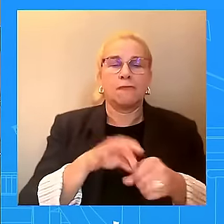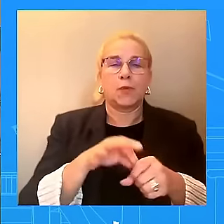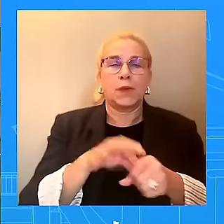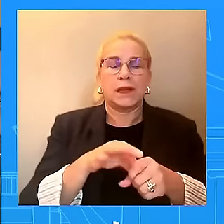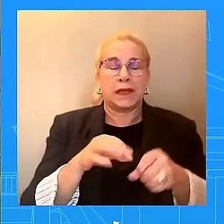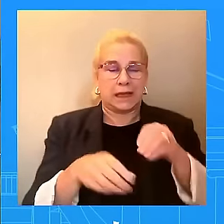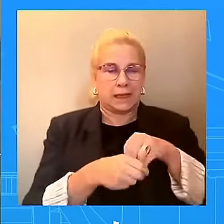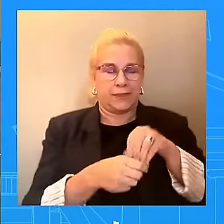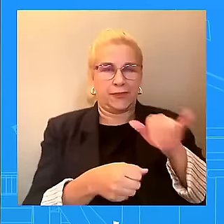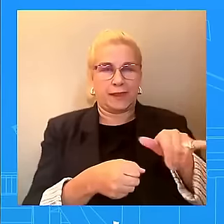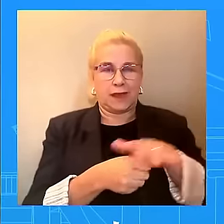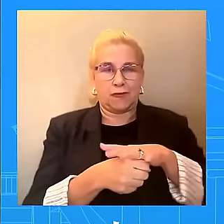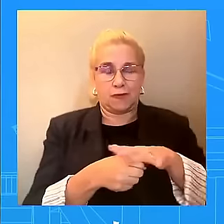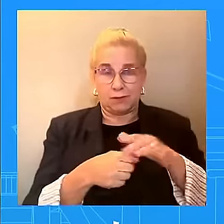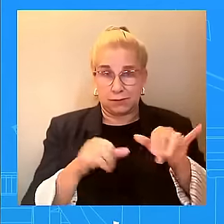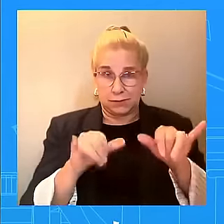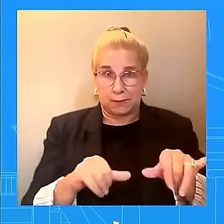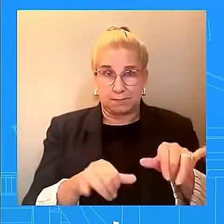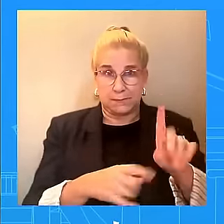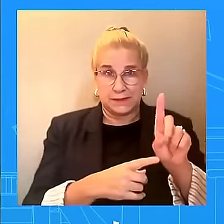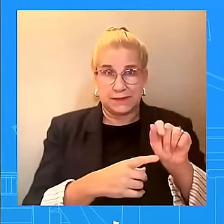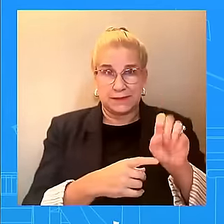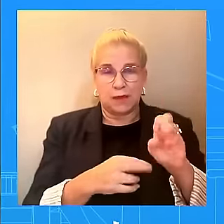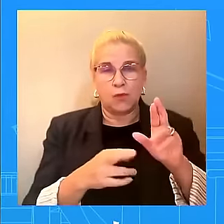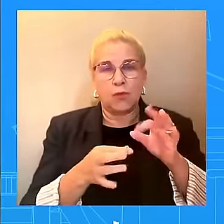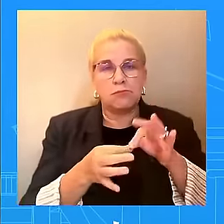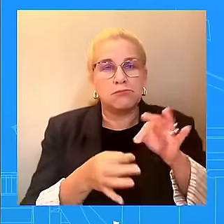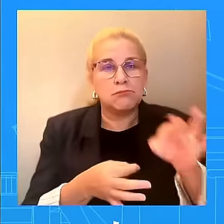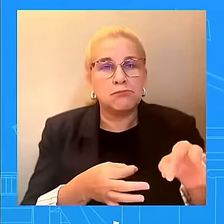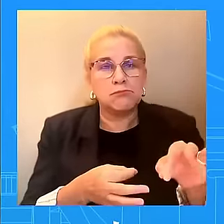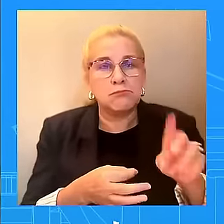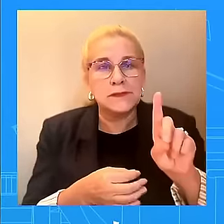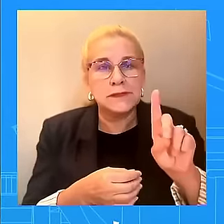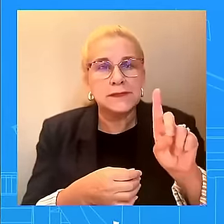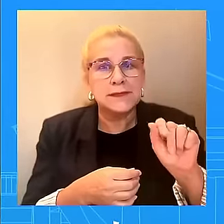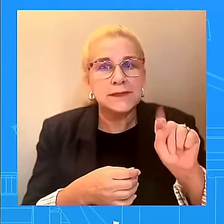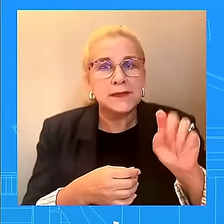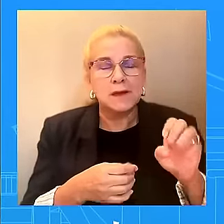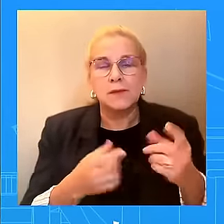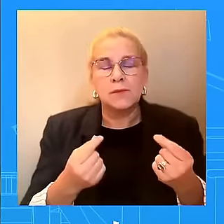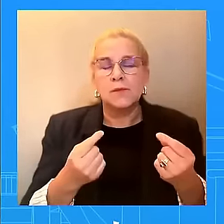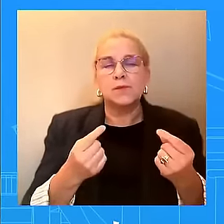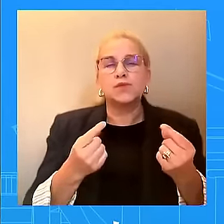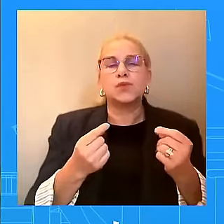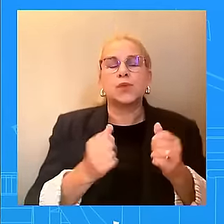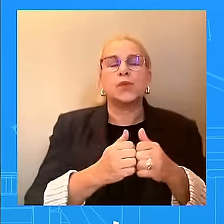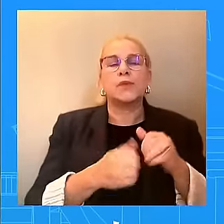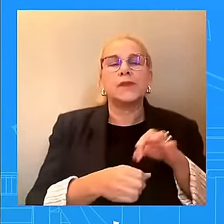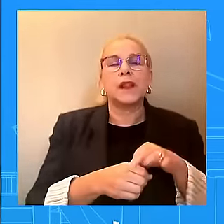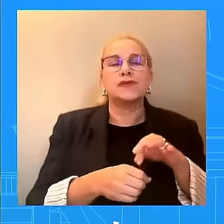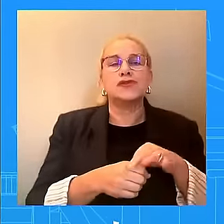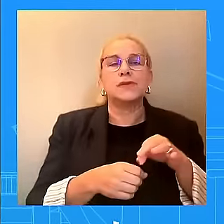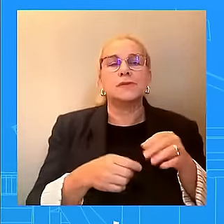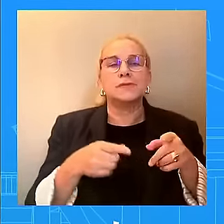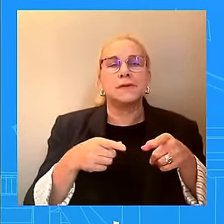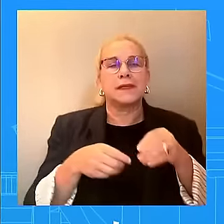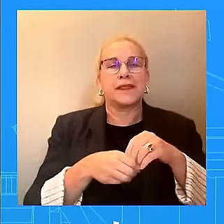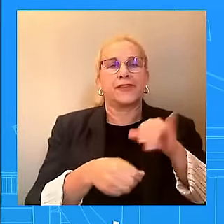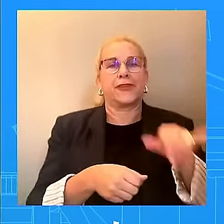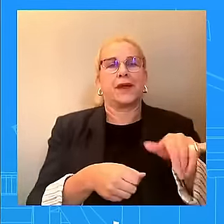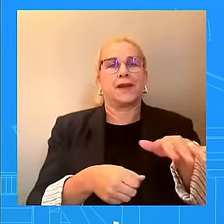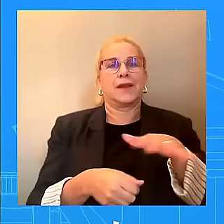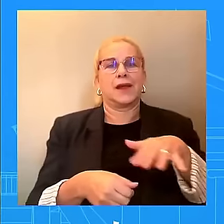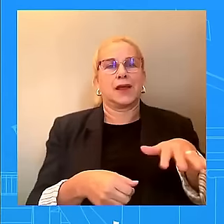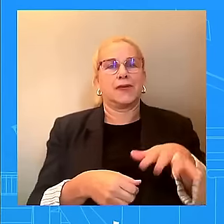Day? So it's difficult for people to go vote. No, understand. And I've gotten this question multiple times in variations.